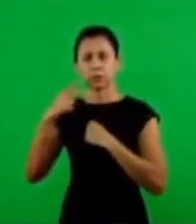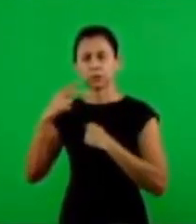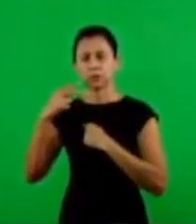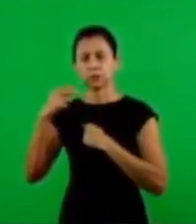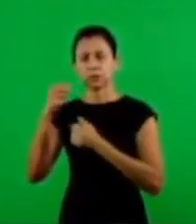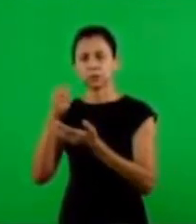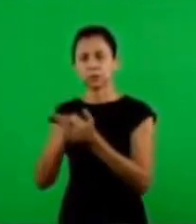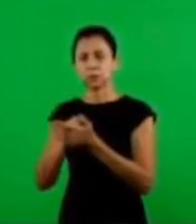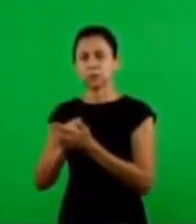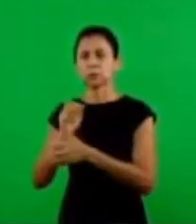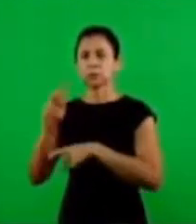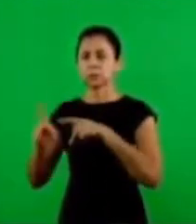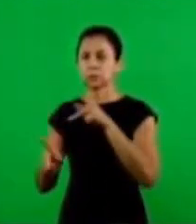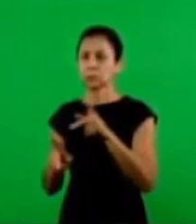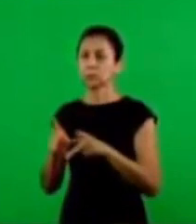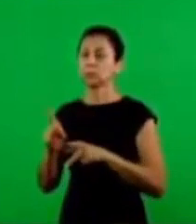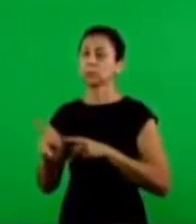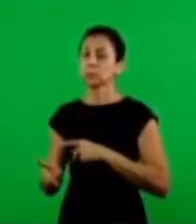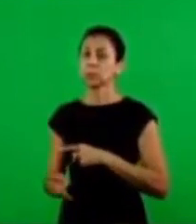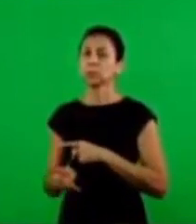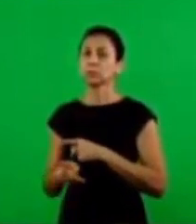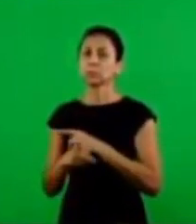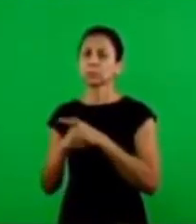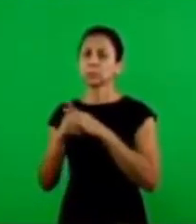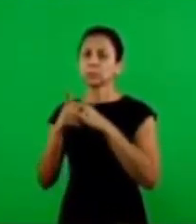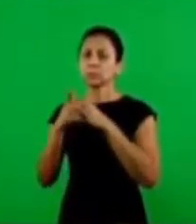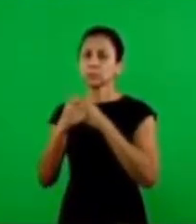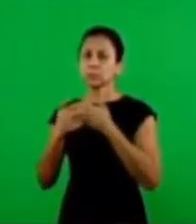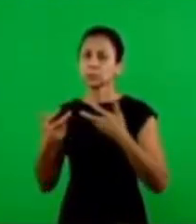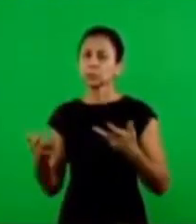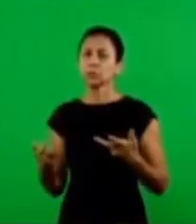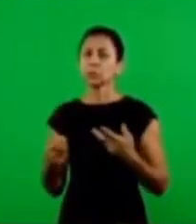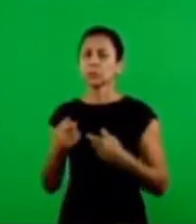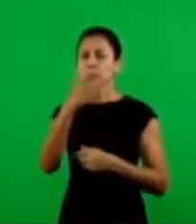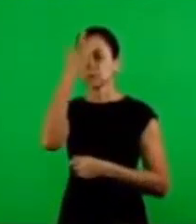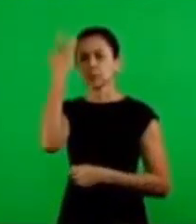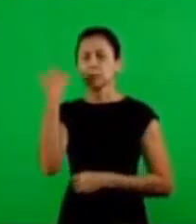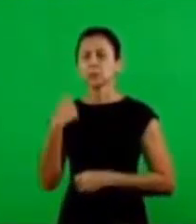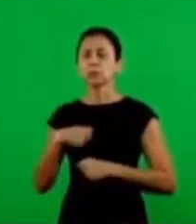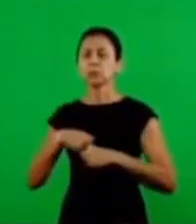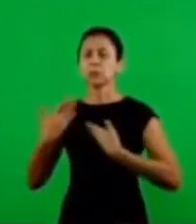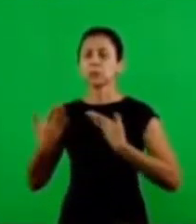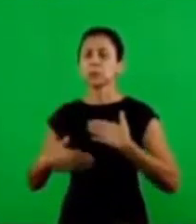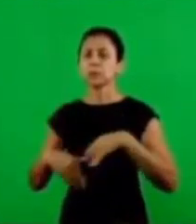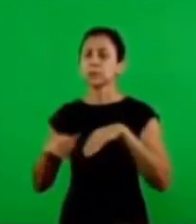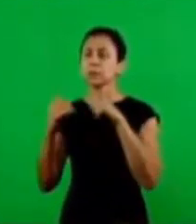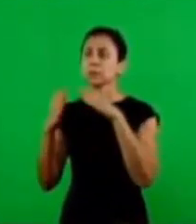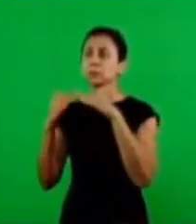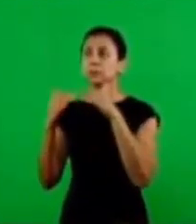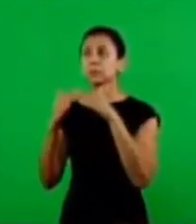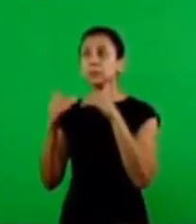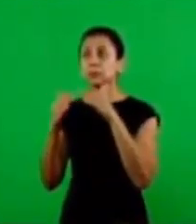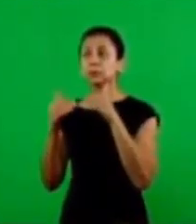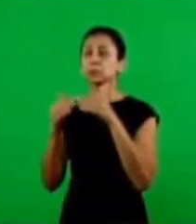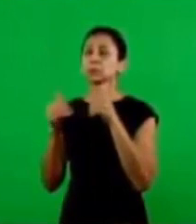your work may the work of the Holy Spirit may be fulfilled many are pleading